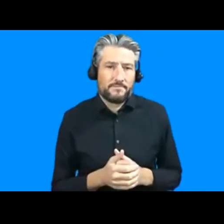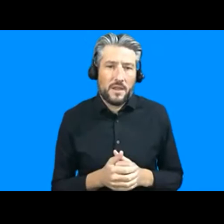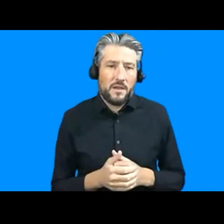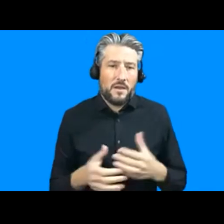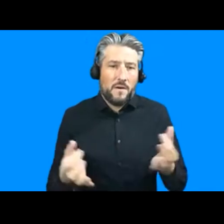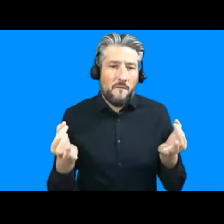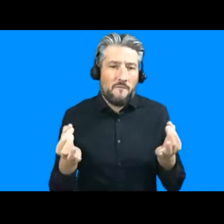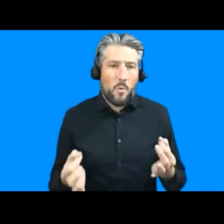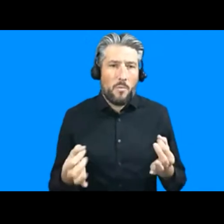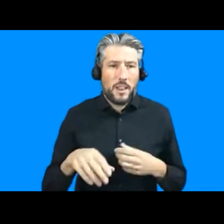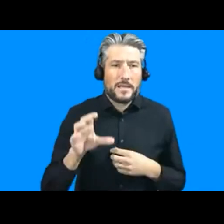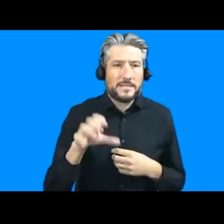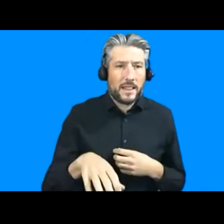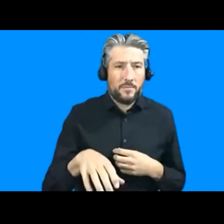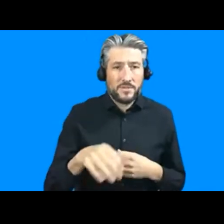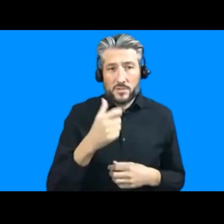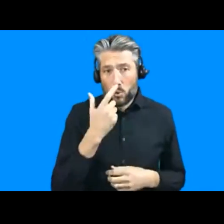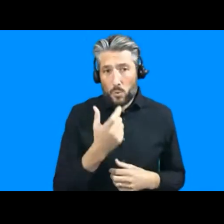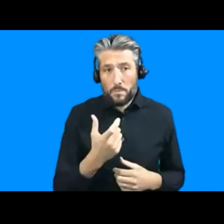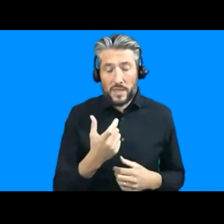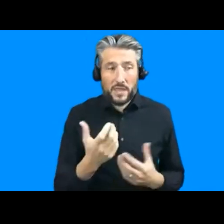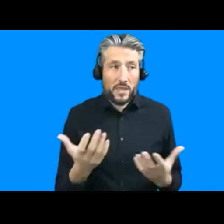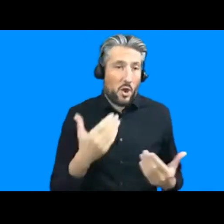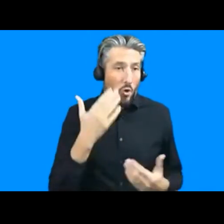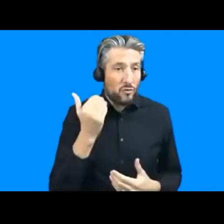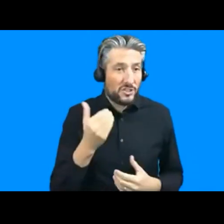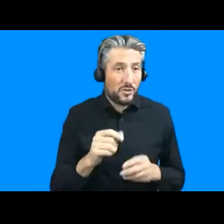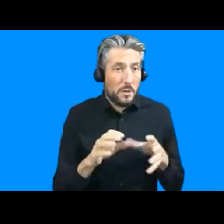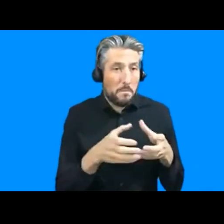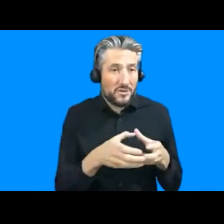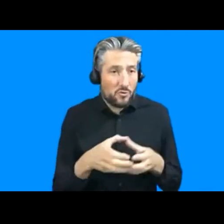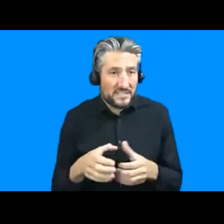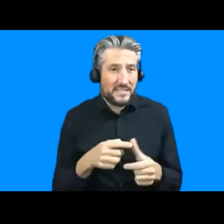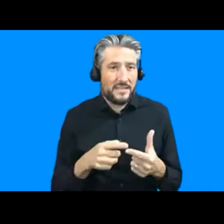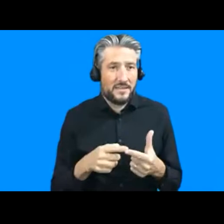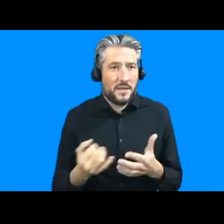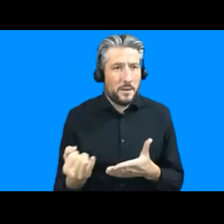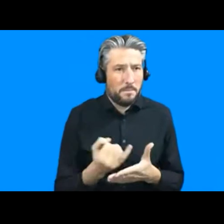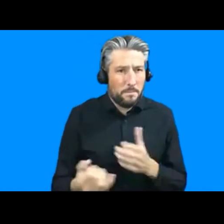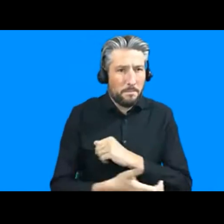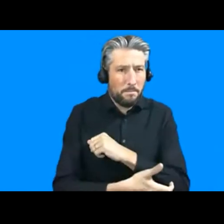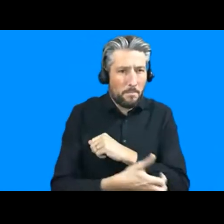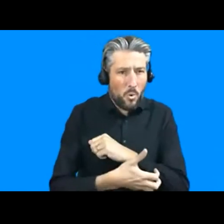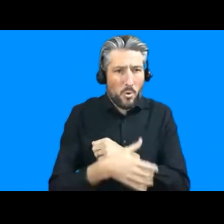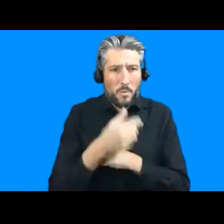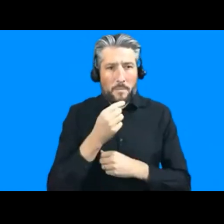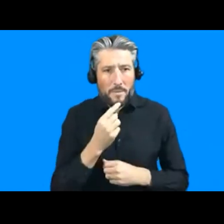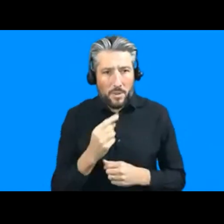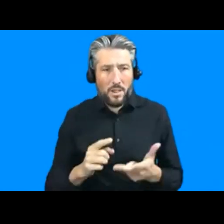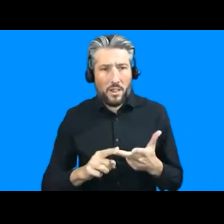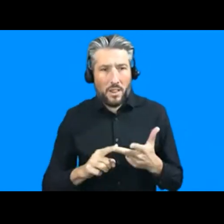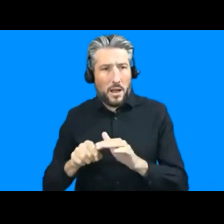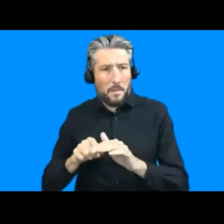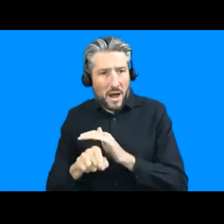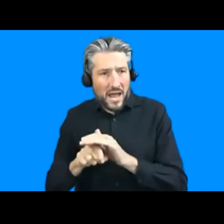often kind of racial ethnic or religious minorities the poor more generally um migrants um and these people